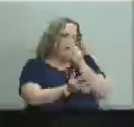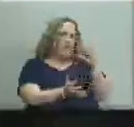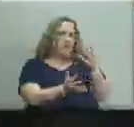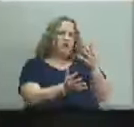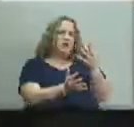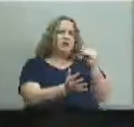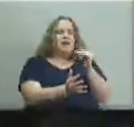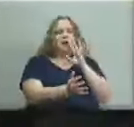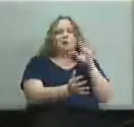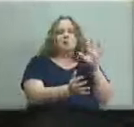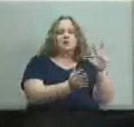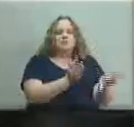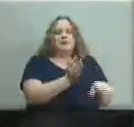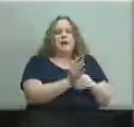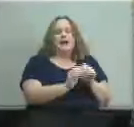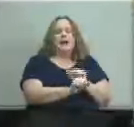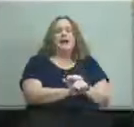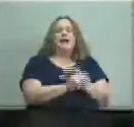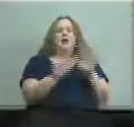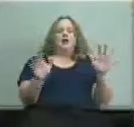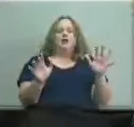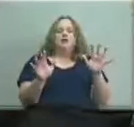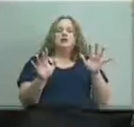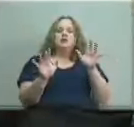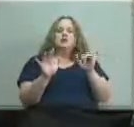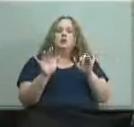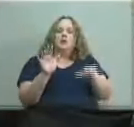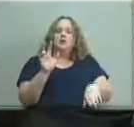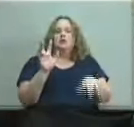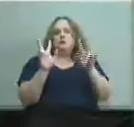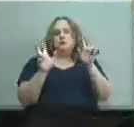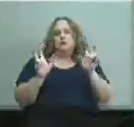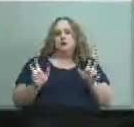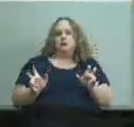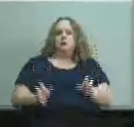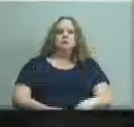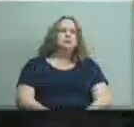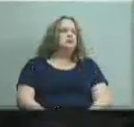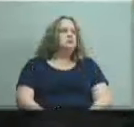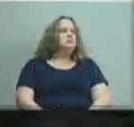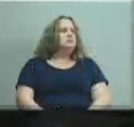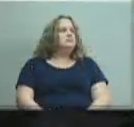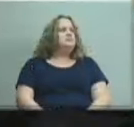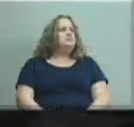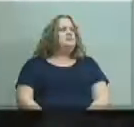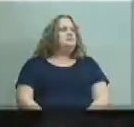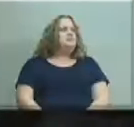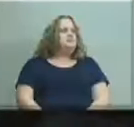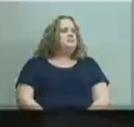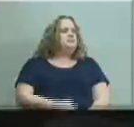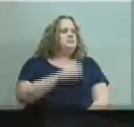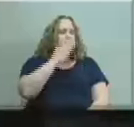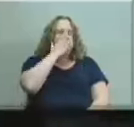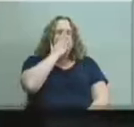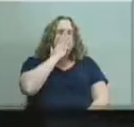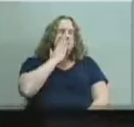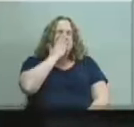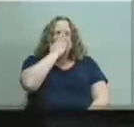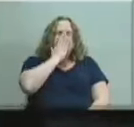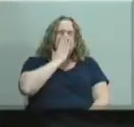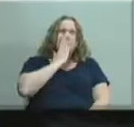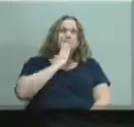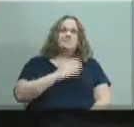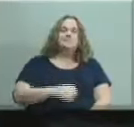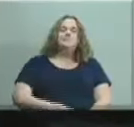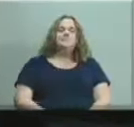that will capture that concern thank you jonathan okay all right so i think for the board's purpose the um the